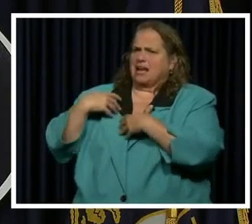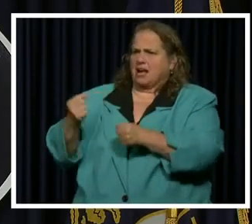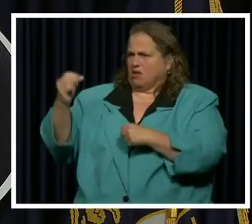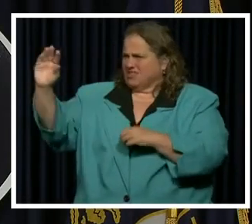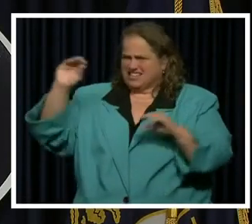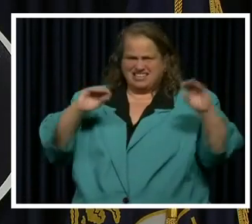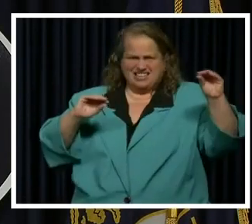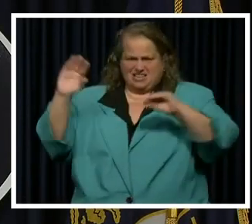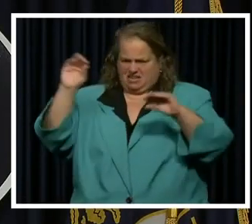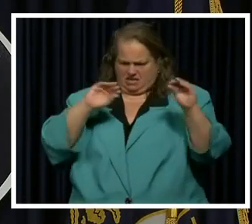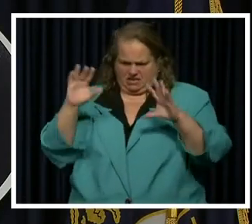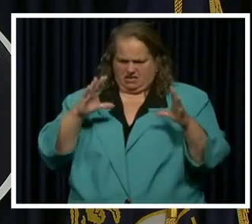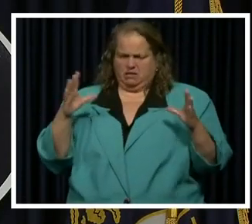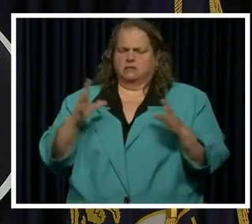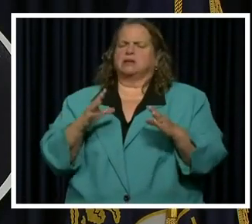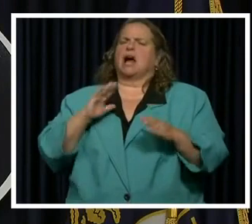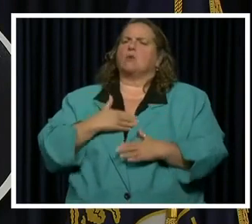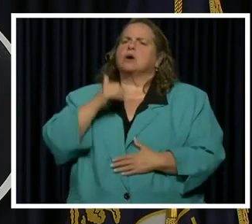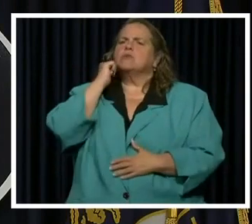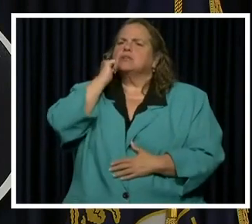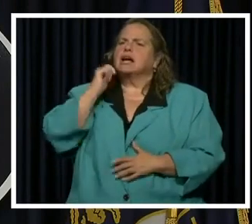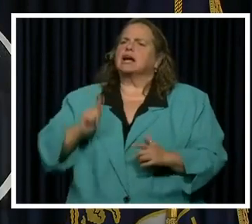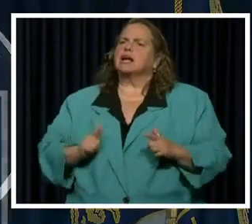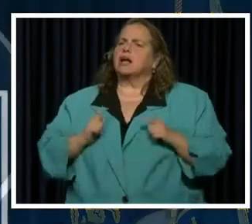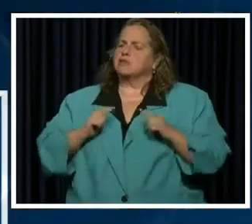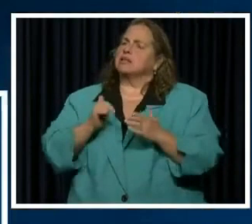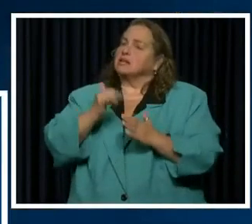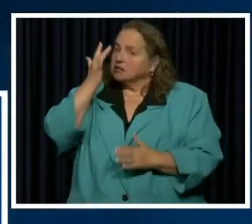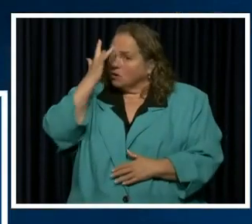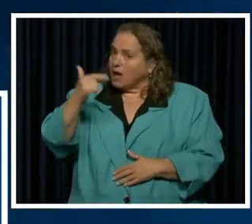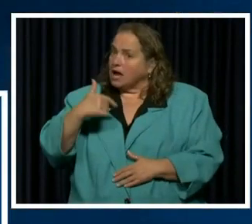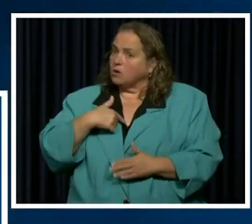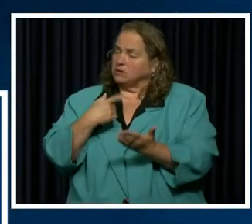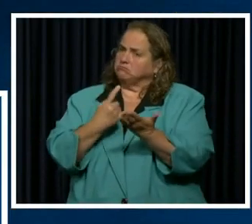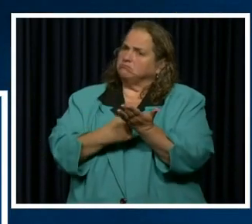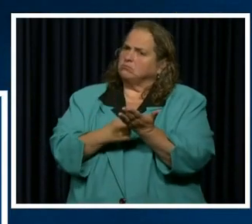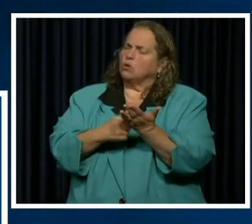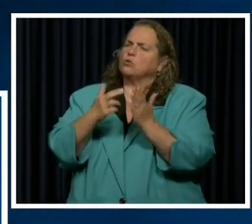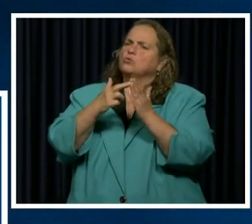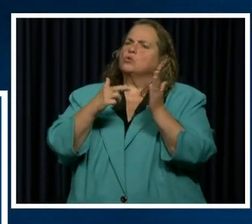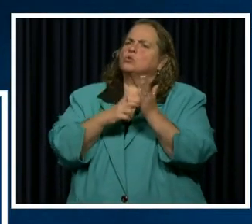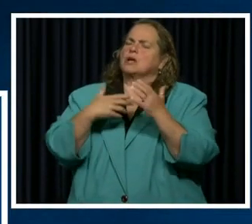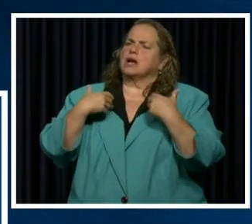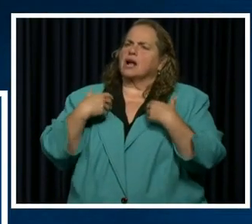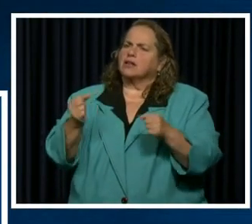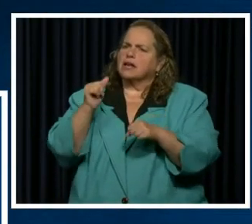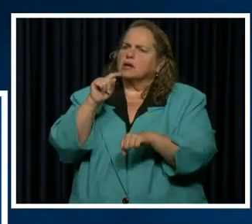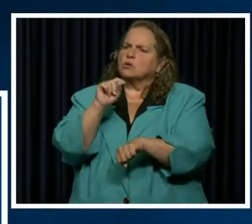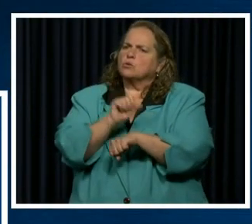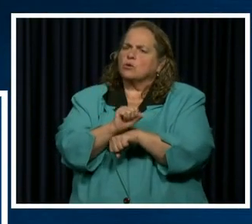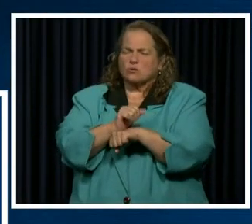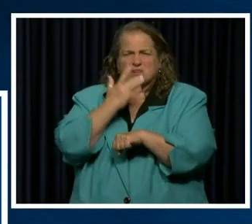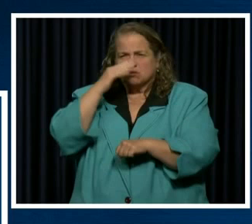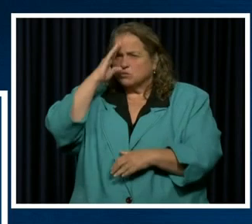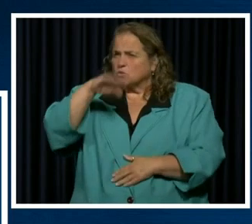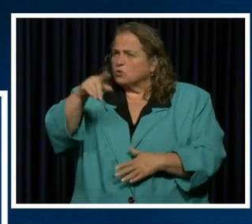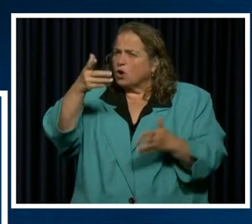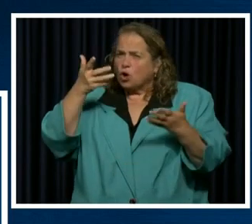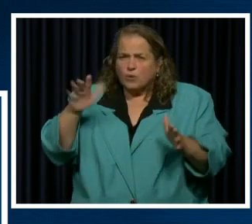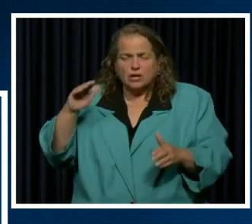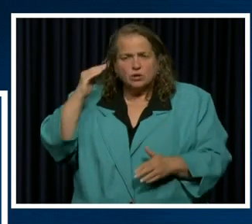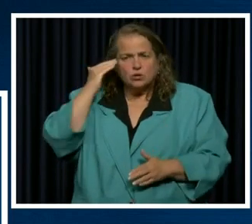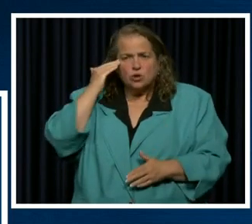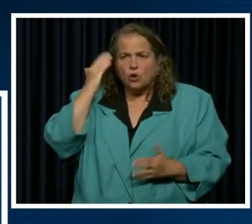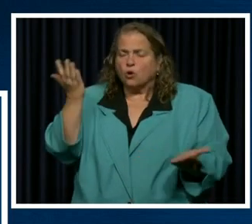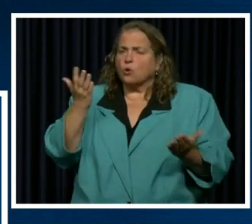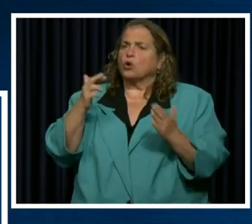part of our everyday lives. That's why we talk about the rules for being healthy at work, because I know you already know the rules